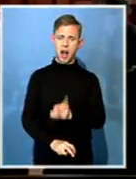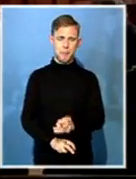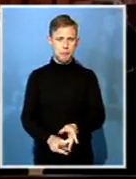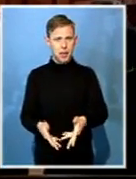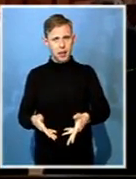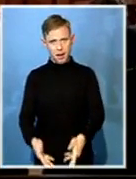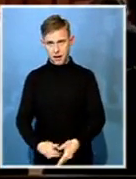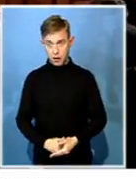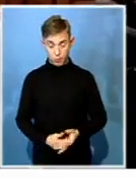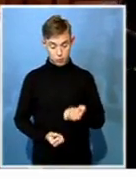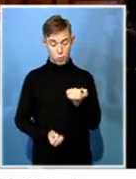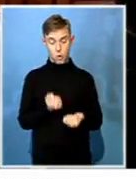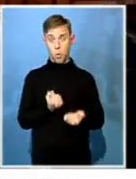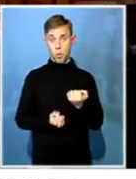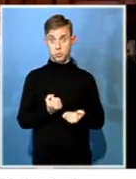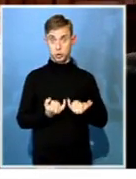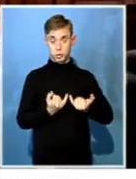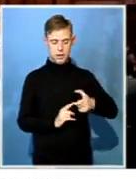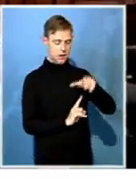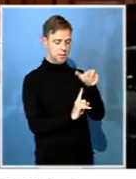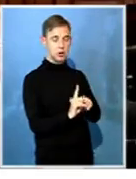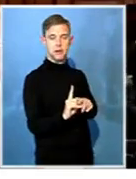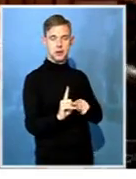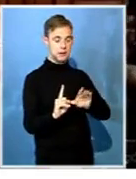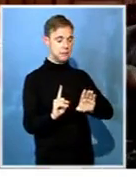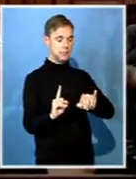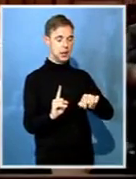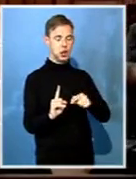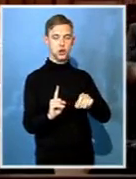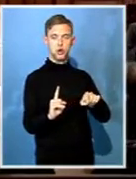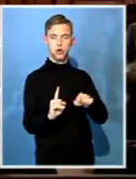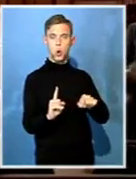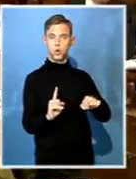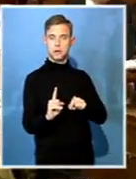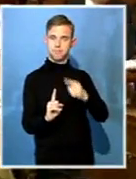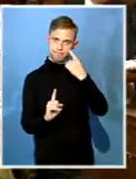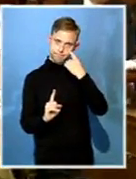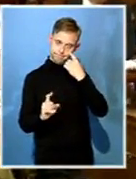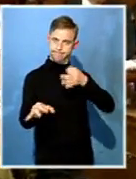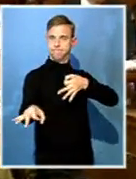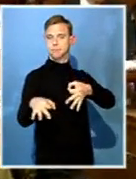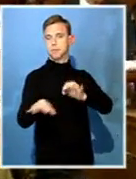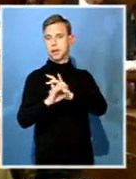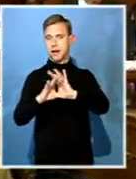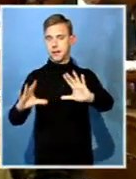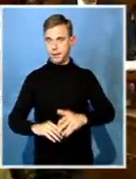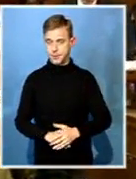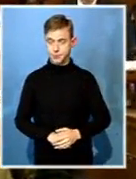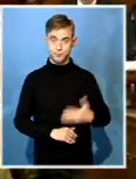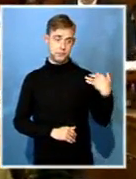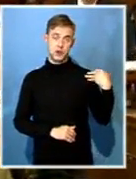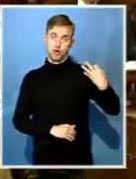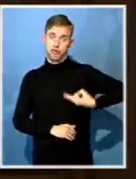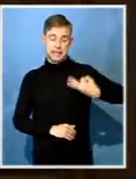Day three of the second inquest into the death of Ahmed Timol. Added